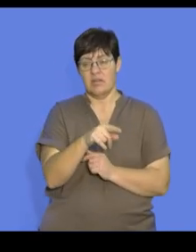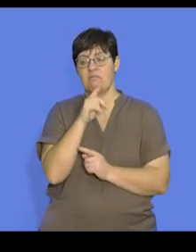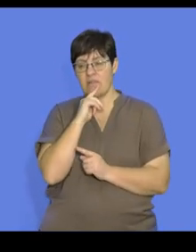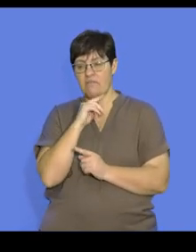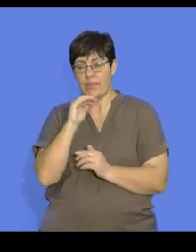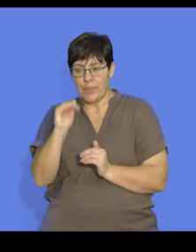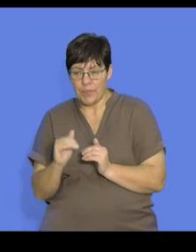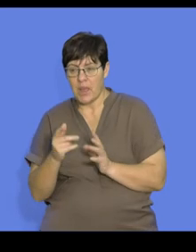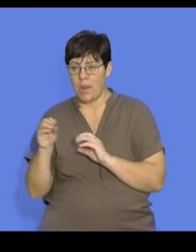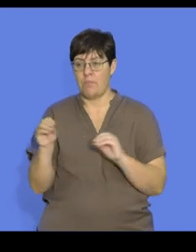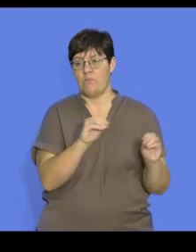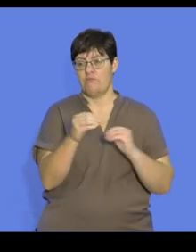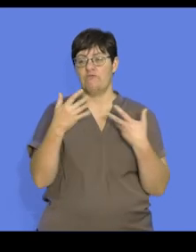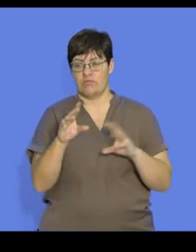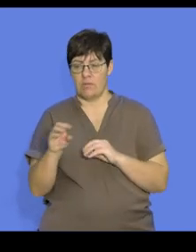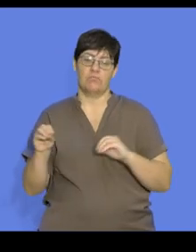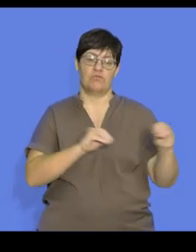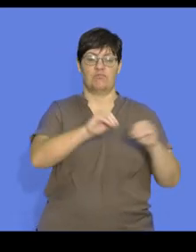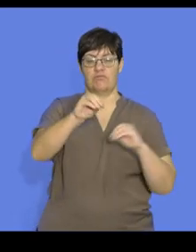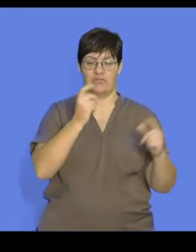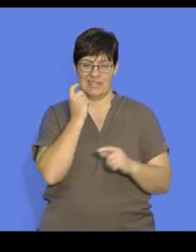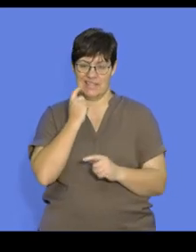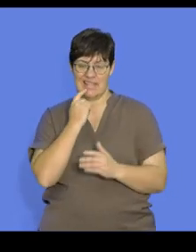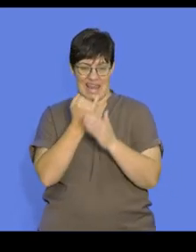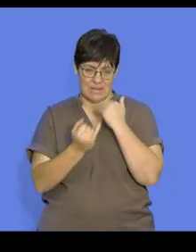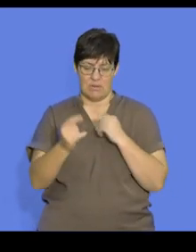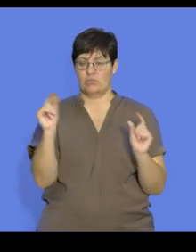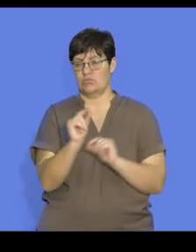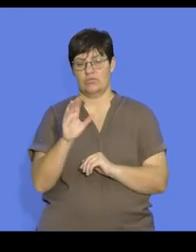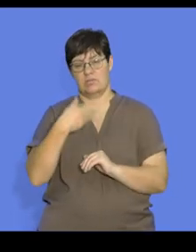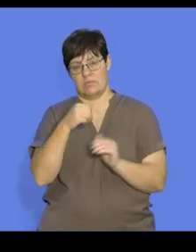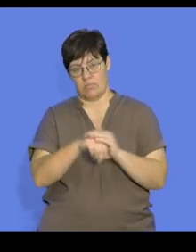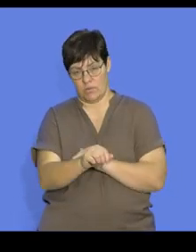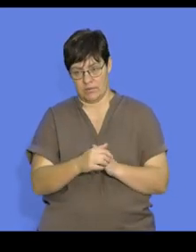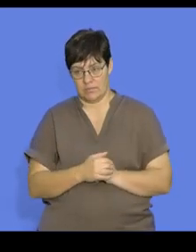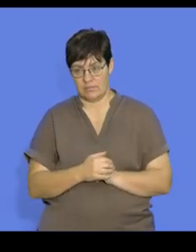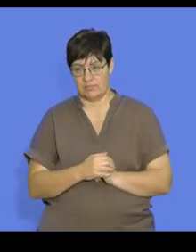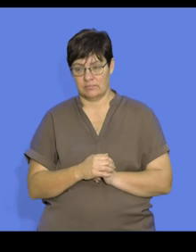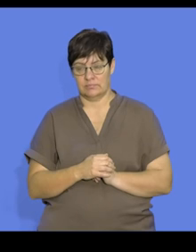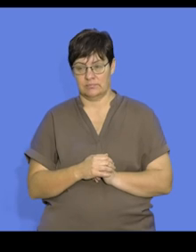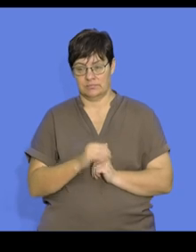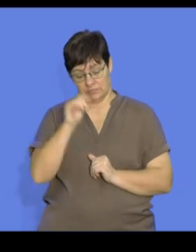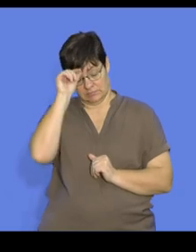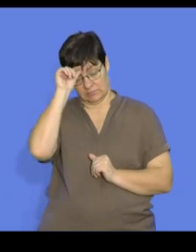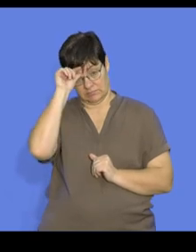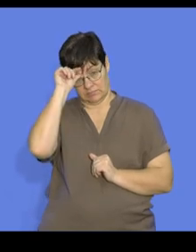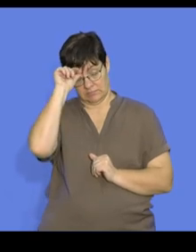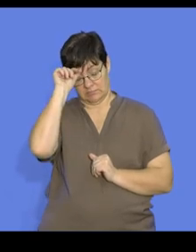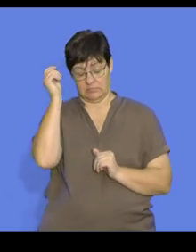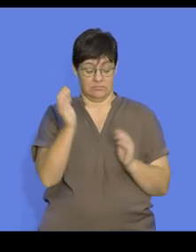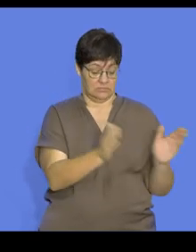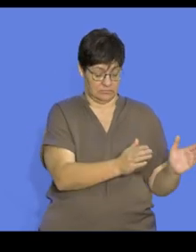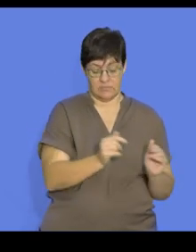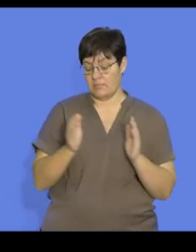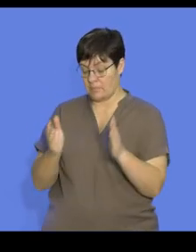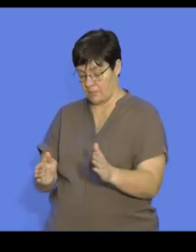that actually are capable of moving and being mobile and independent soon after being born. Okay. Let's move